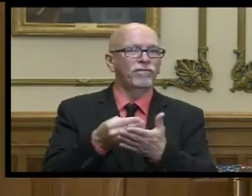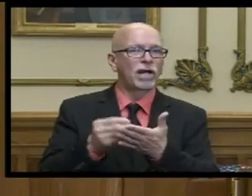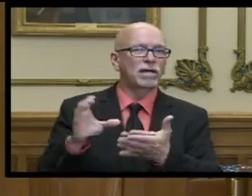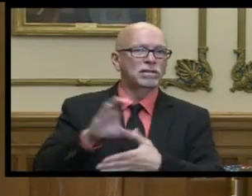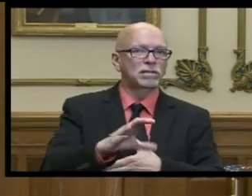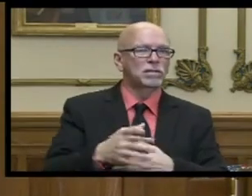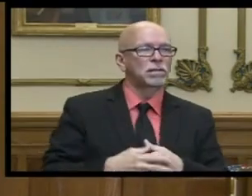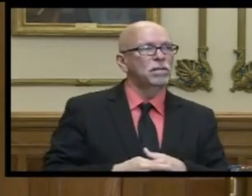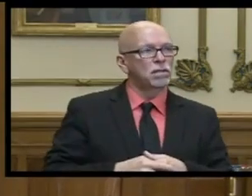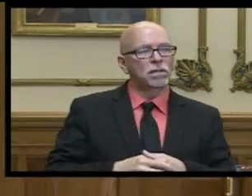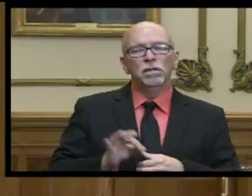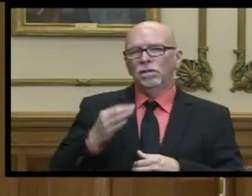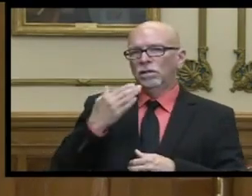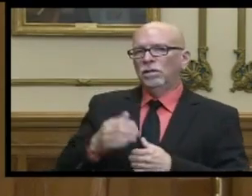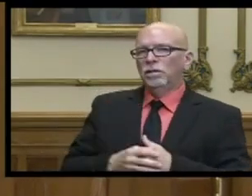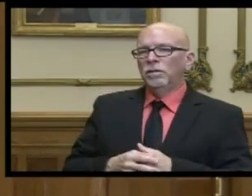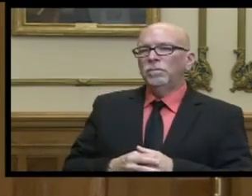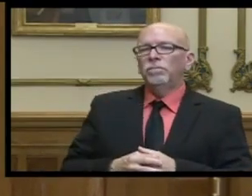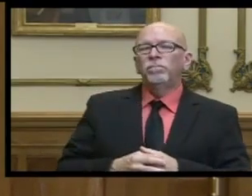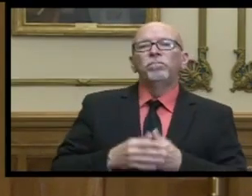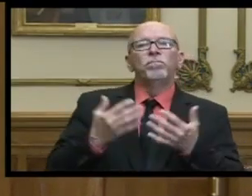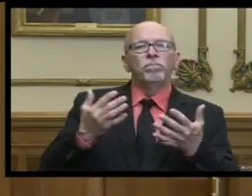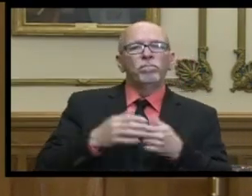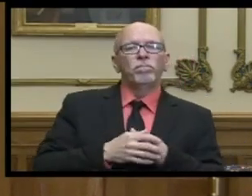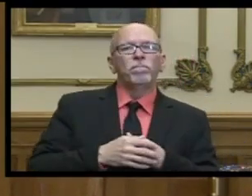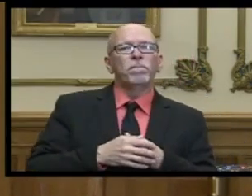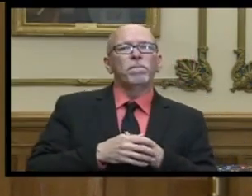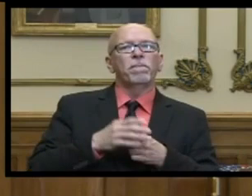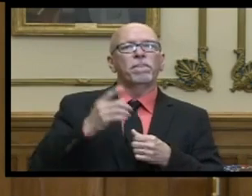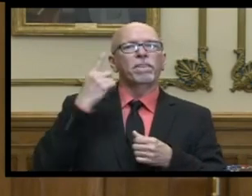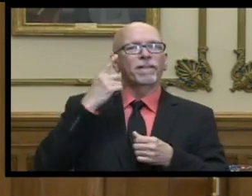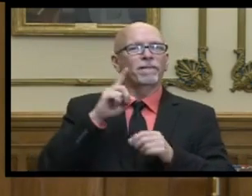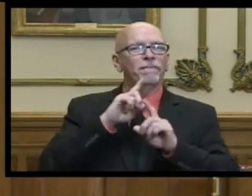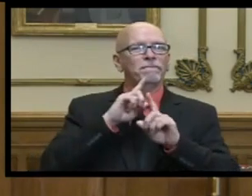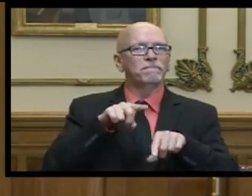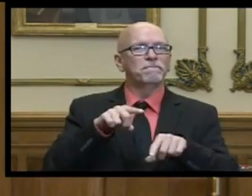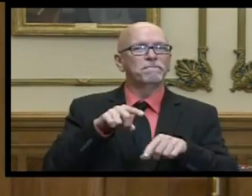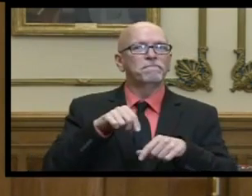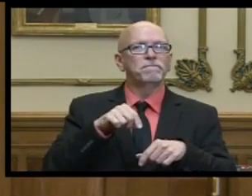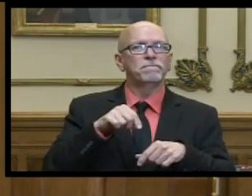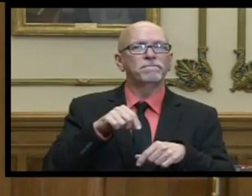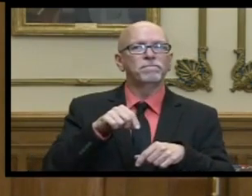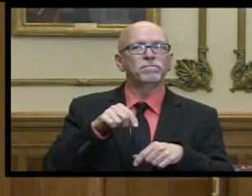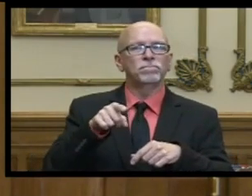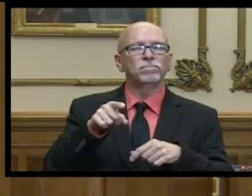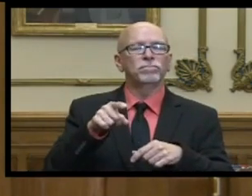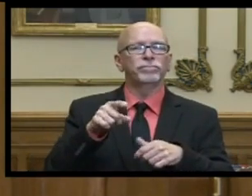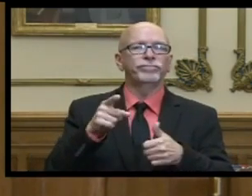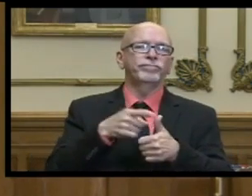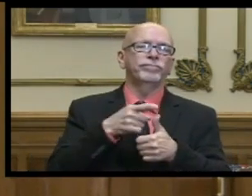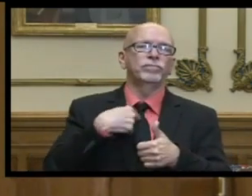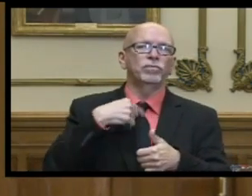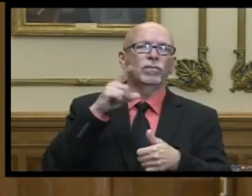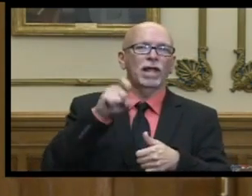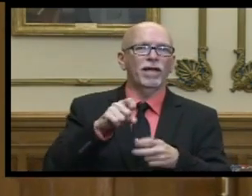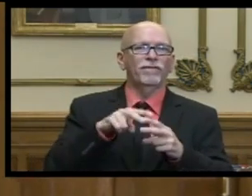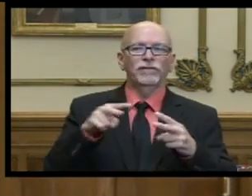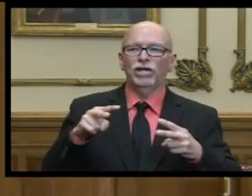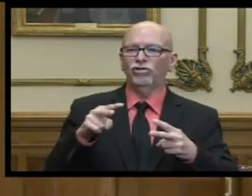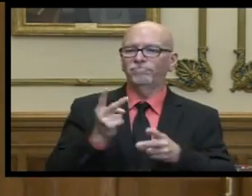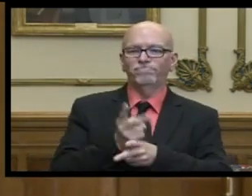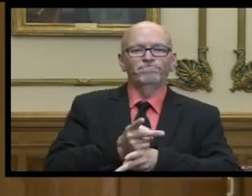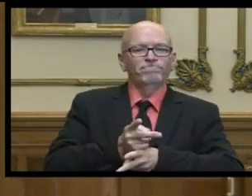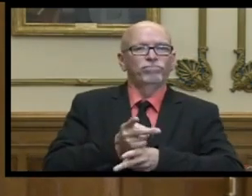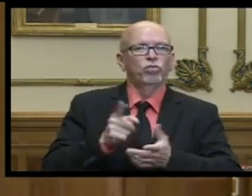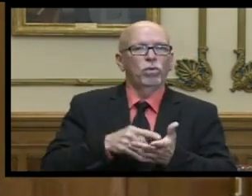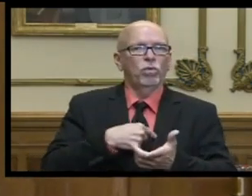pie so to speak sure well i think the answer is is that we're just one going to have to be very disciplined with what